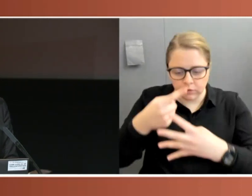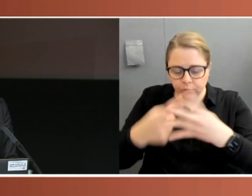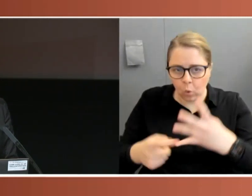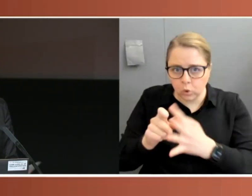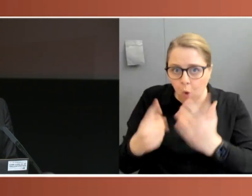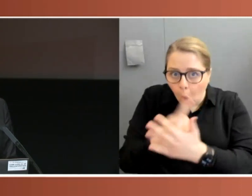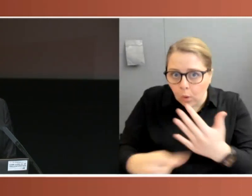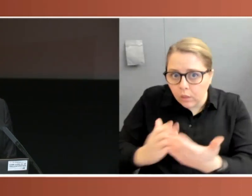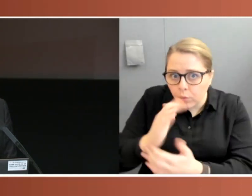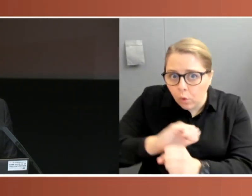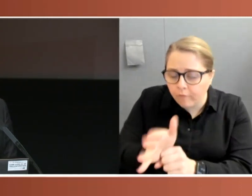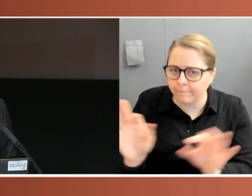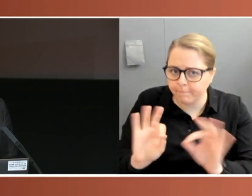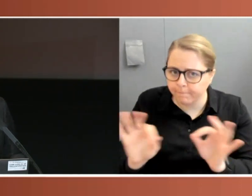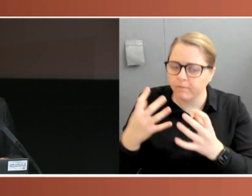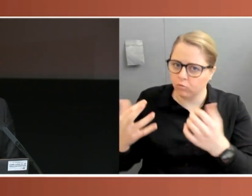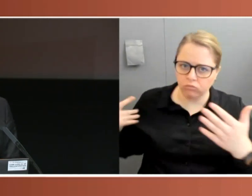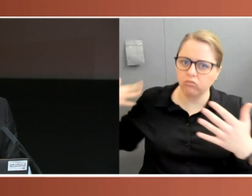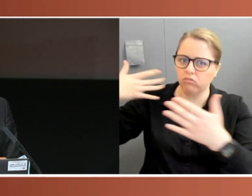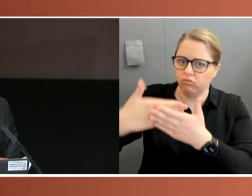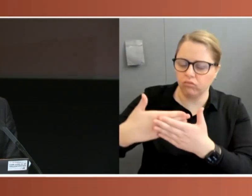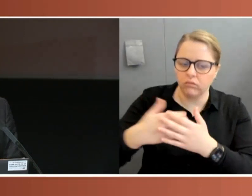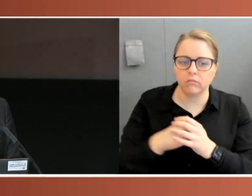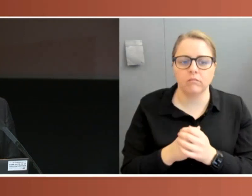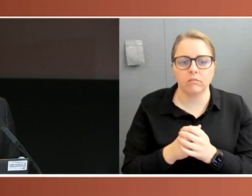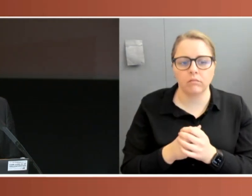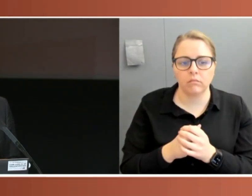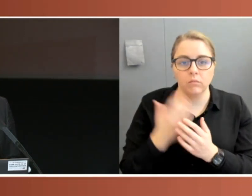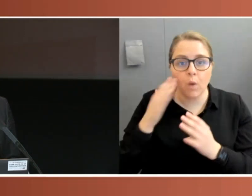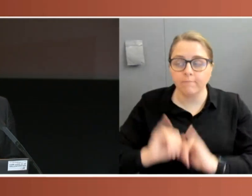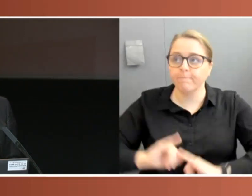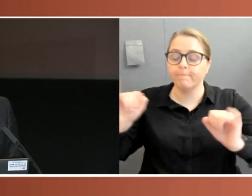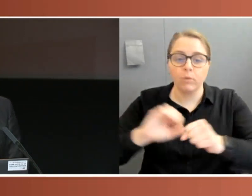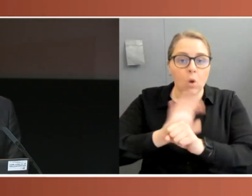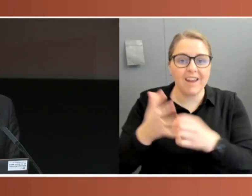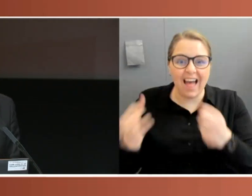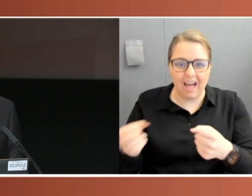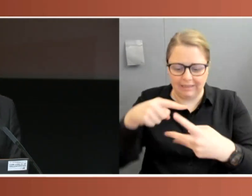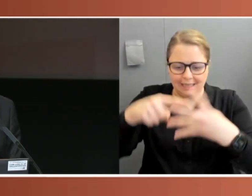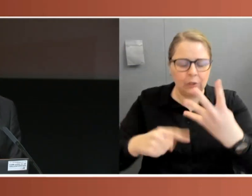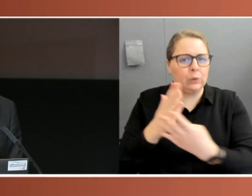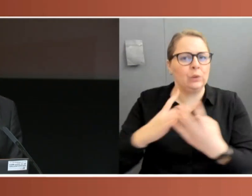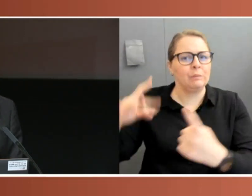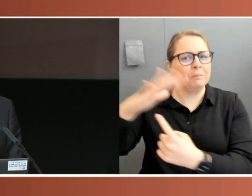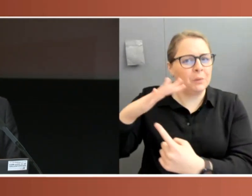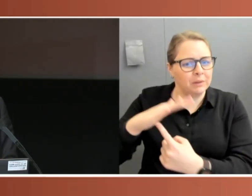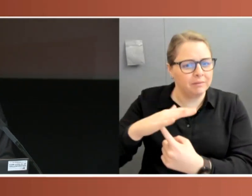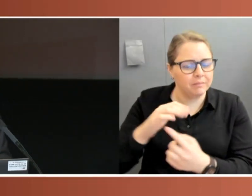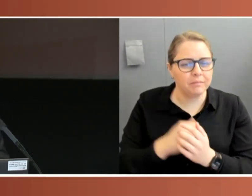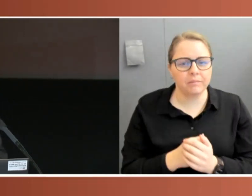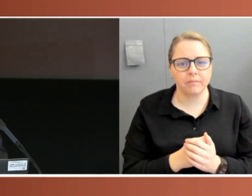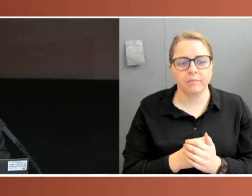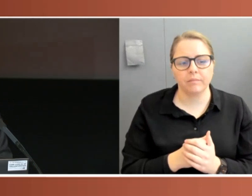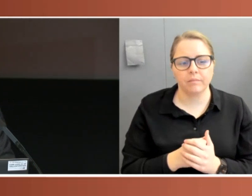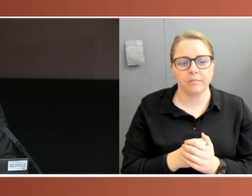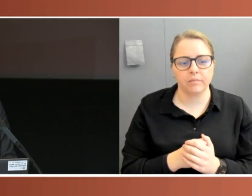In fact, some of these are even more important during a time of a pandemic. And as to just how important they are, it depends very much on the